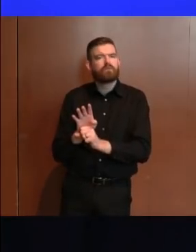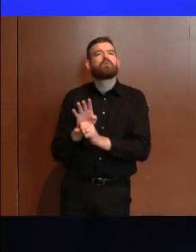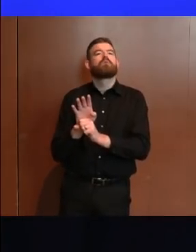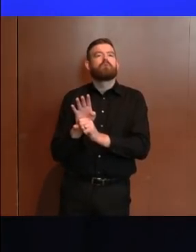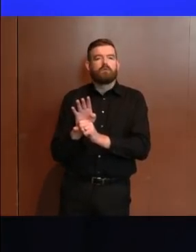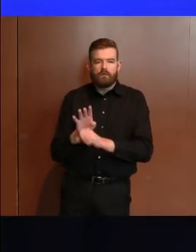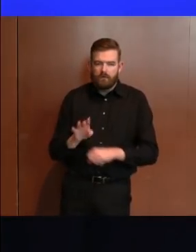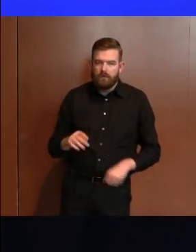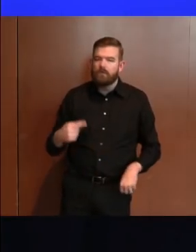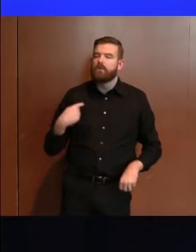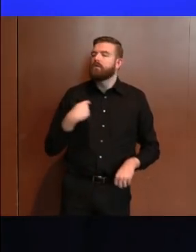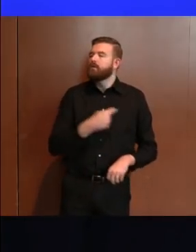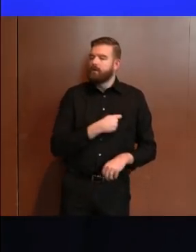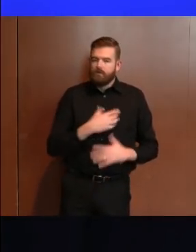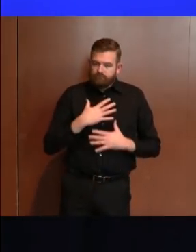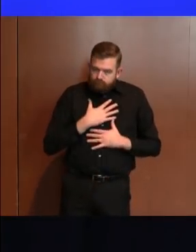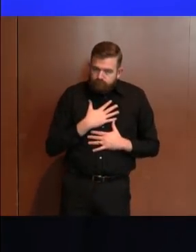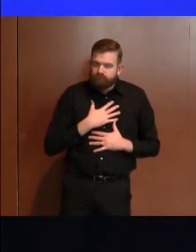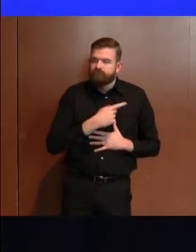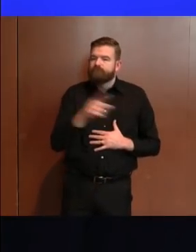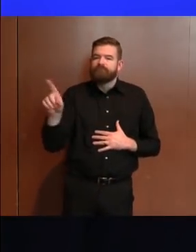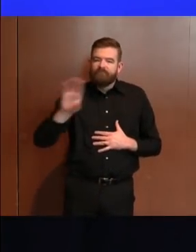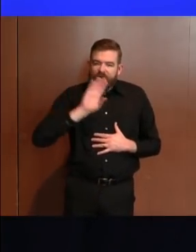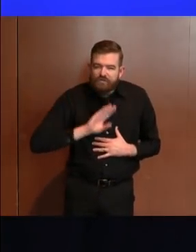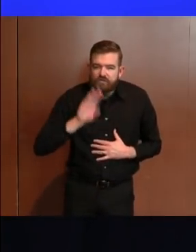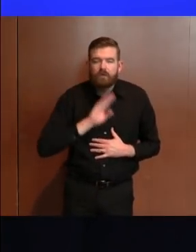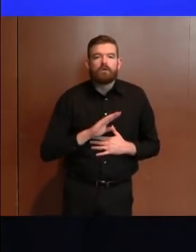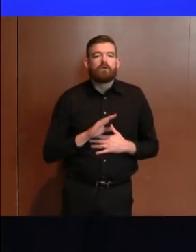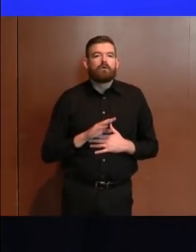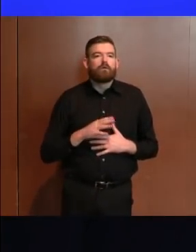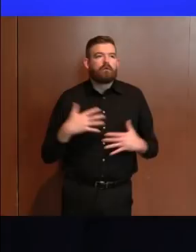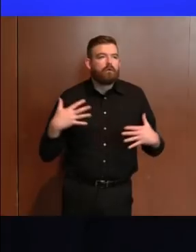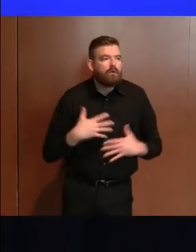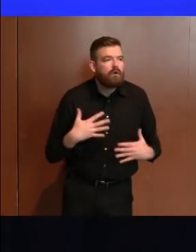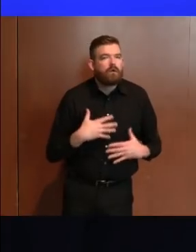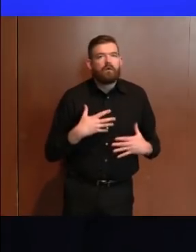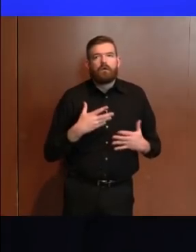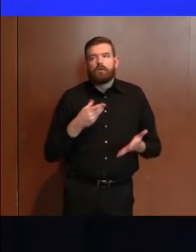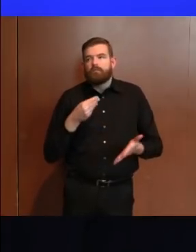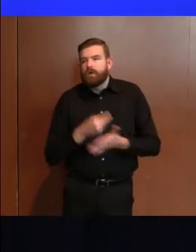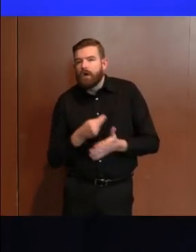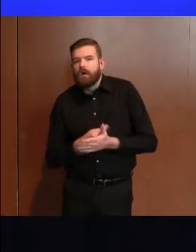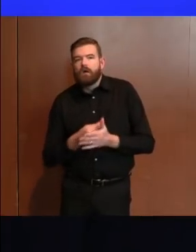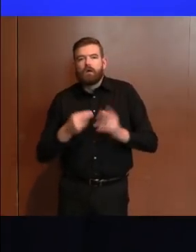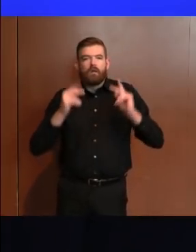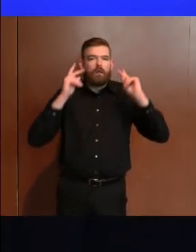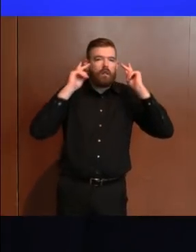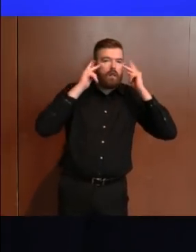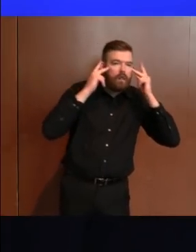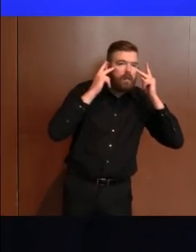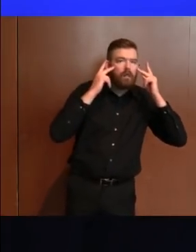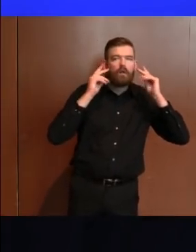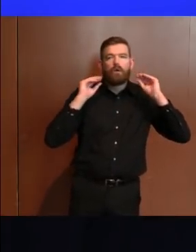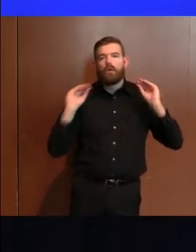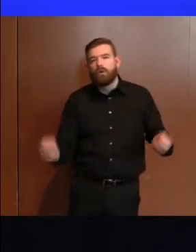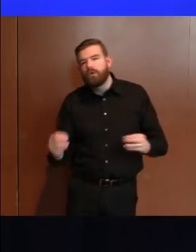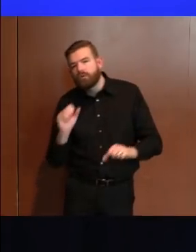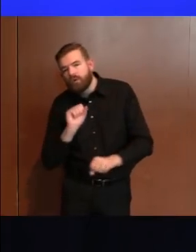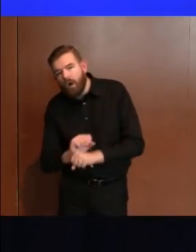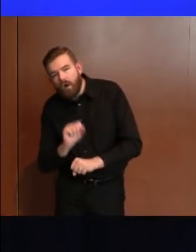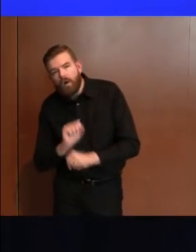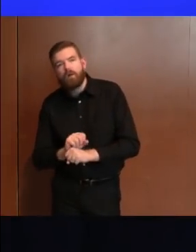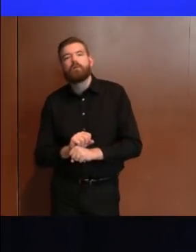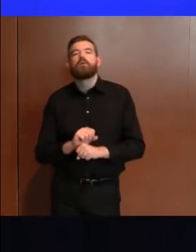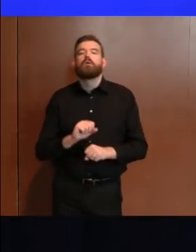with the frustration, fear, and economic uncertainty that comes with suddenly being unemployed. Due to the high volume of claims being